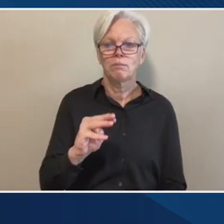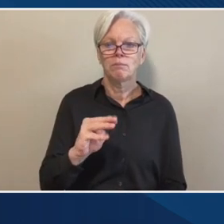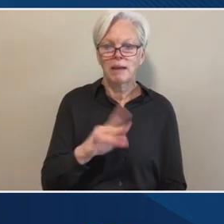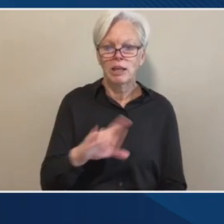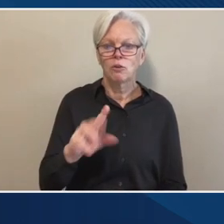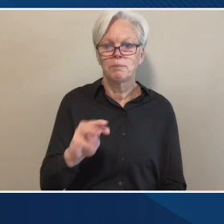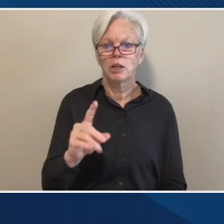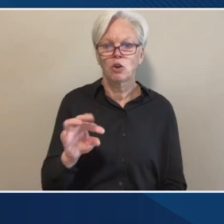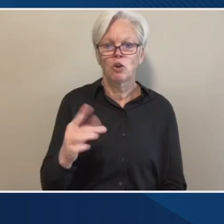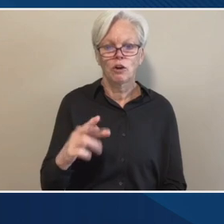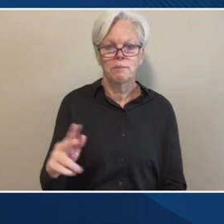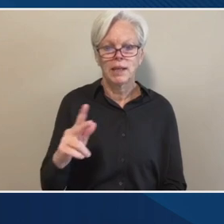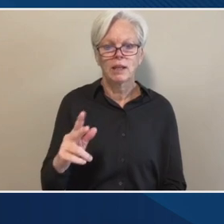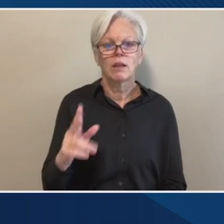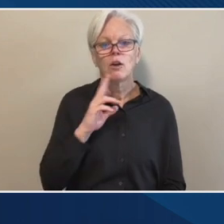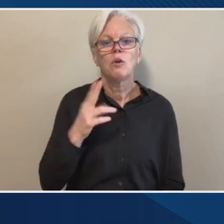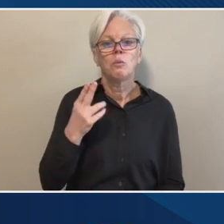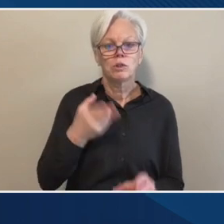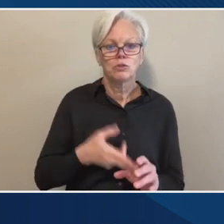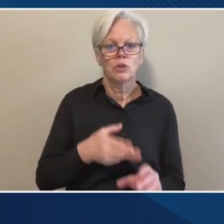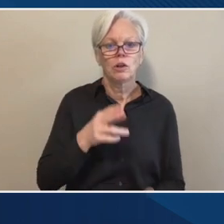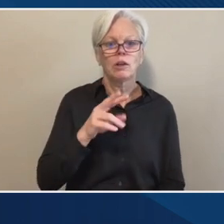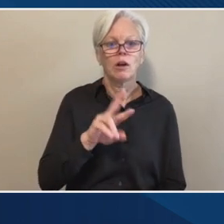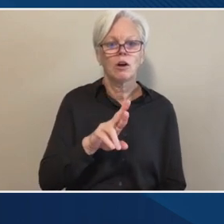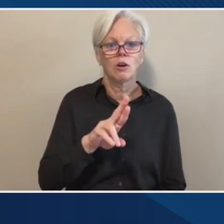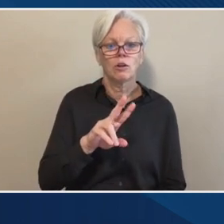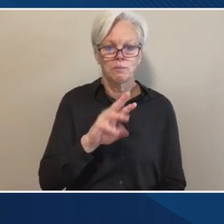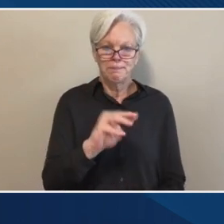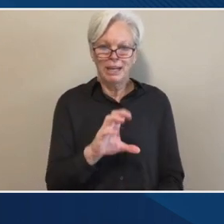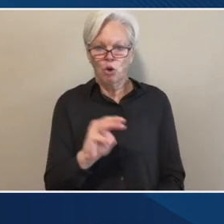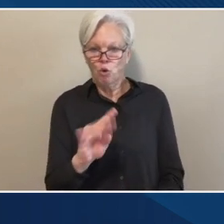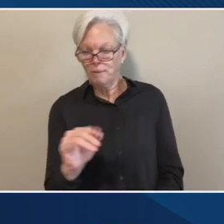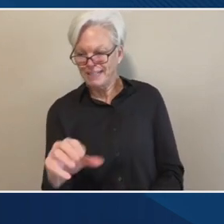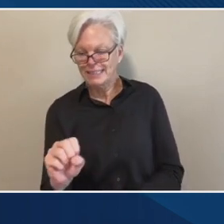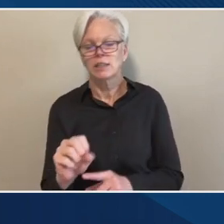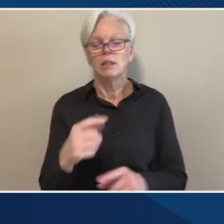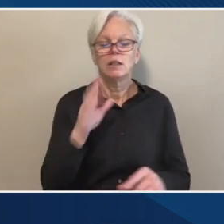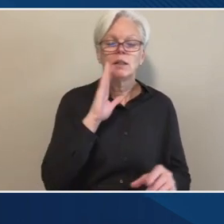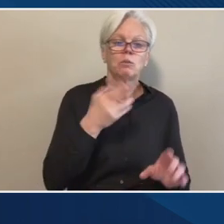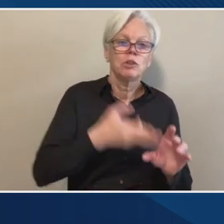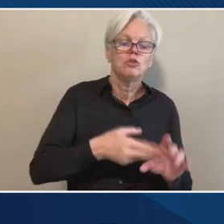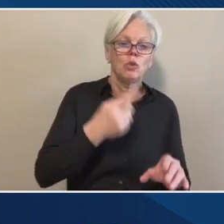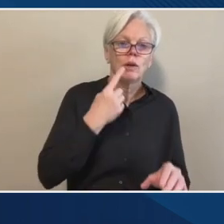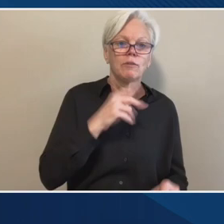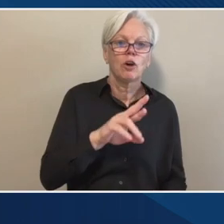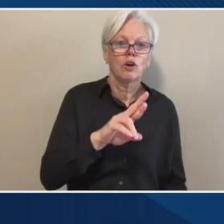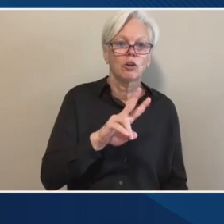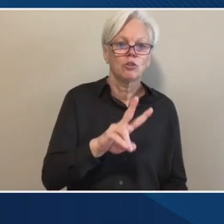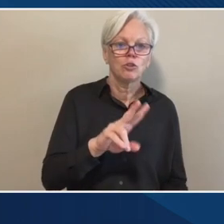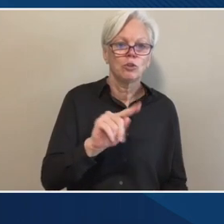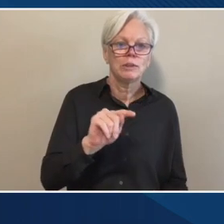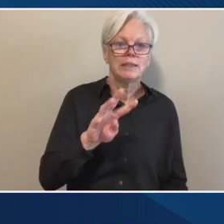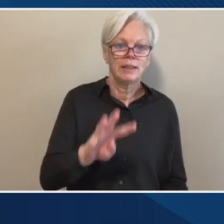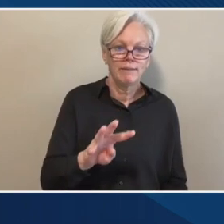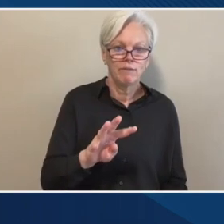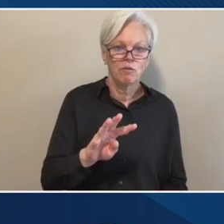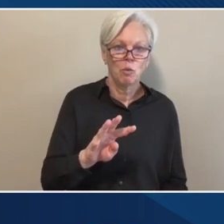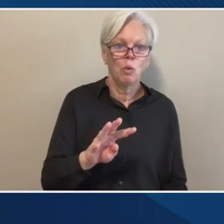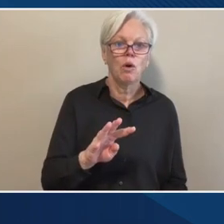of the discussion of the R2 T4. Um, he is the alternate, um, and he will be joining the table. Thank you,